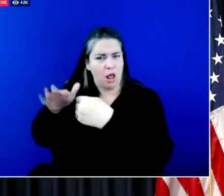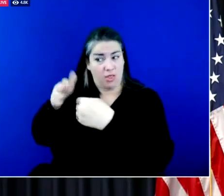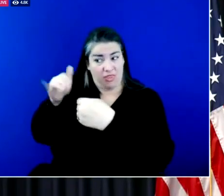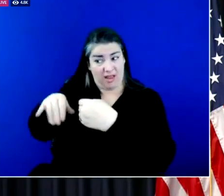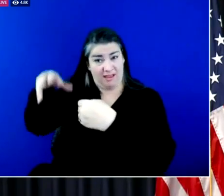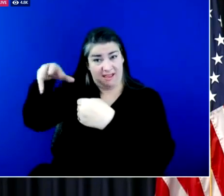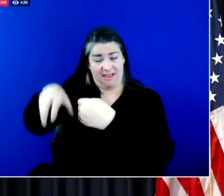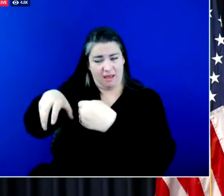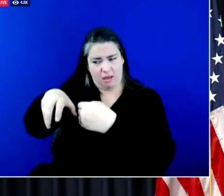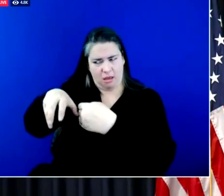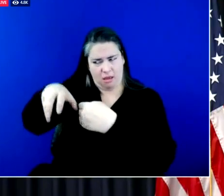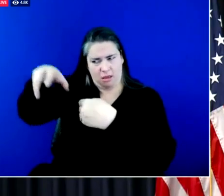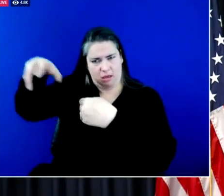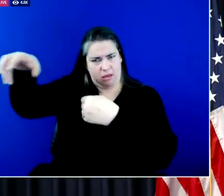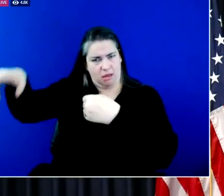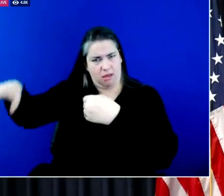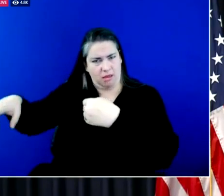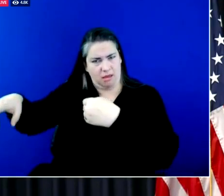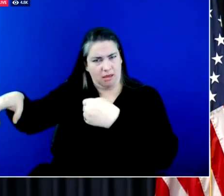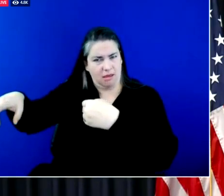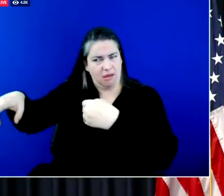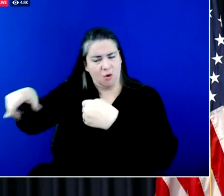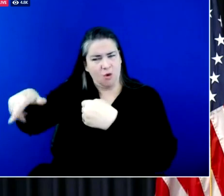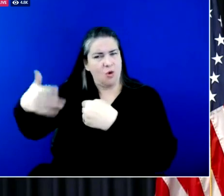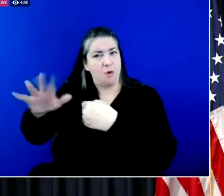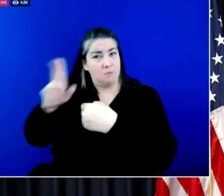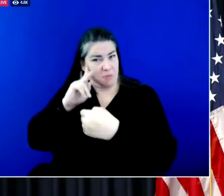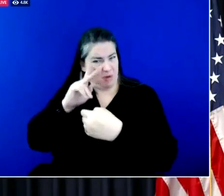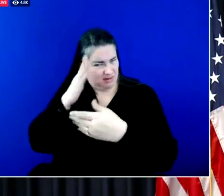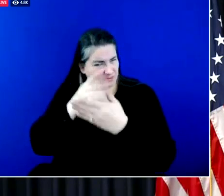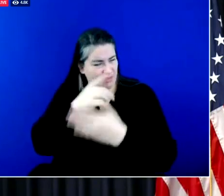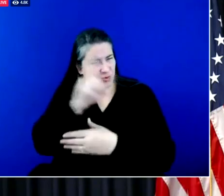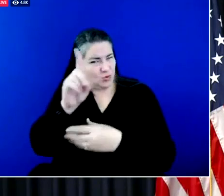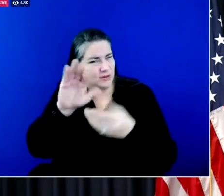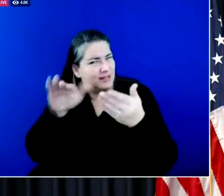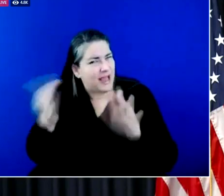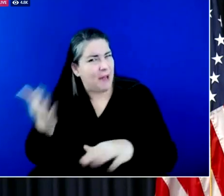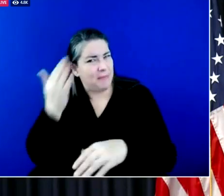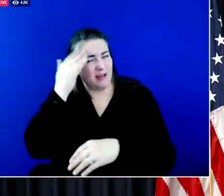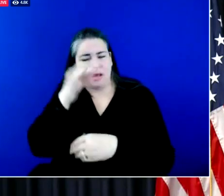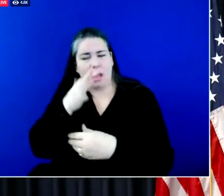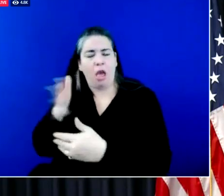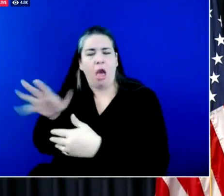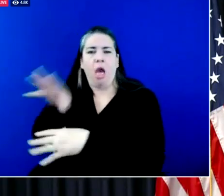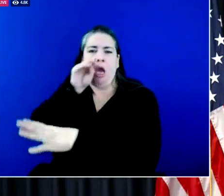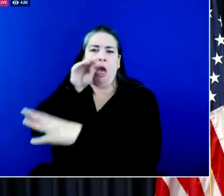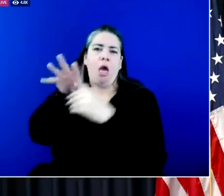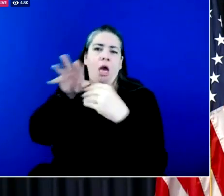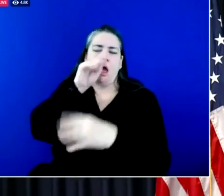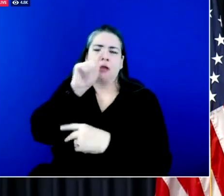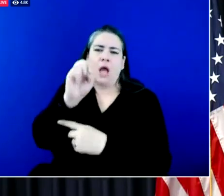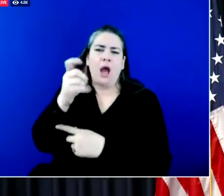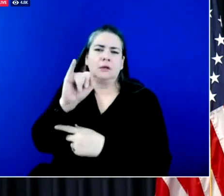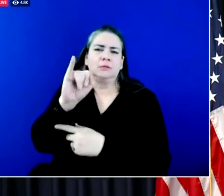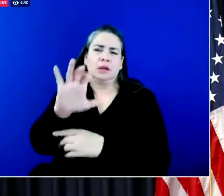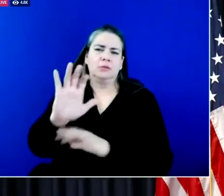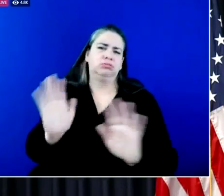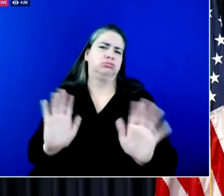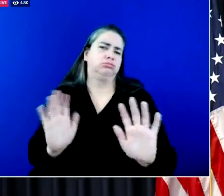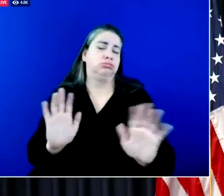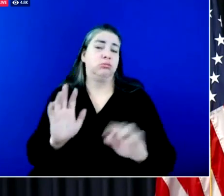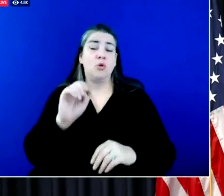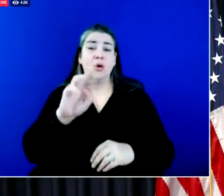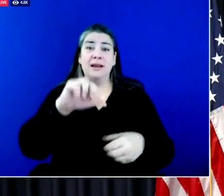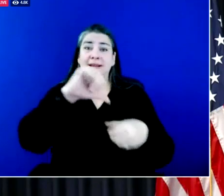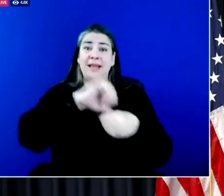of events we lose just because of that. It is avoidable, so be safe. Never use a gas stove top or oven